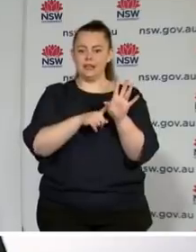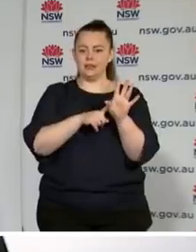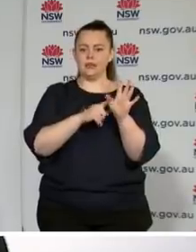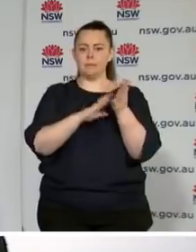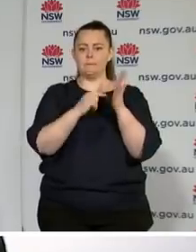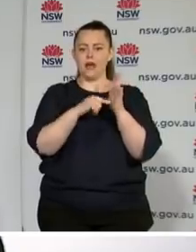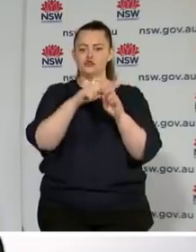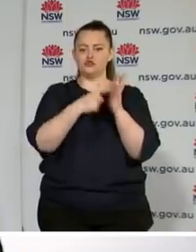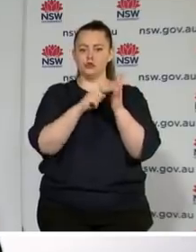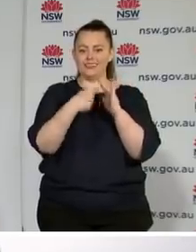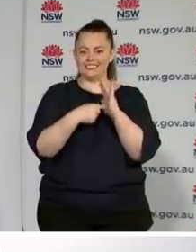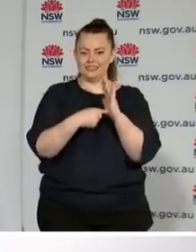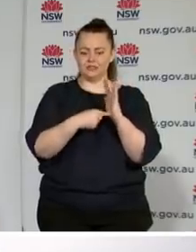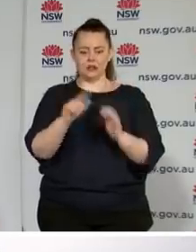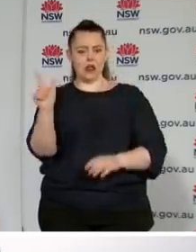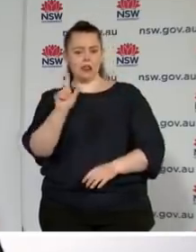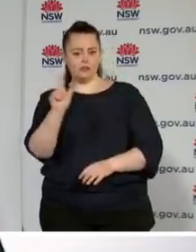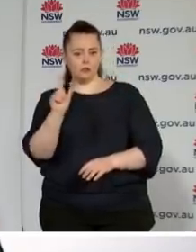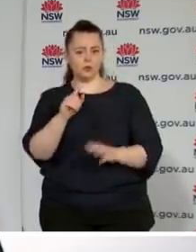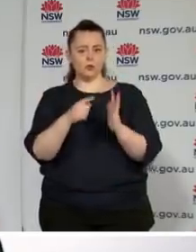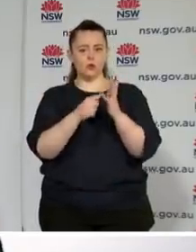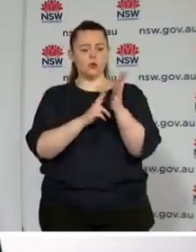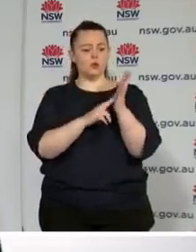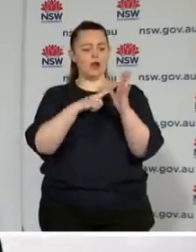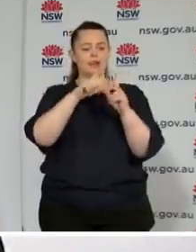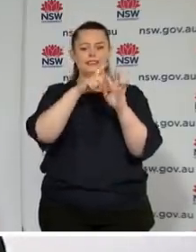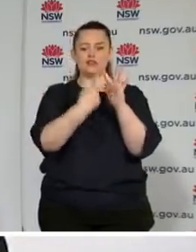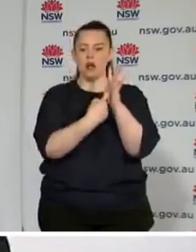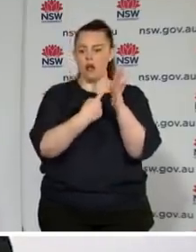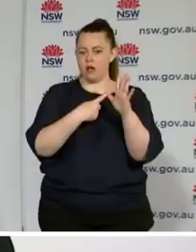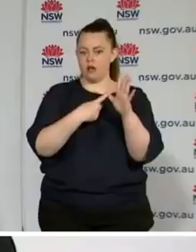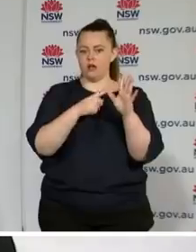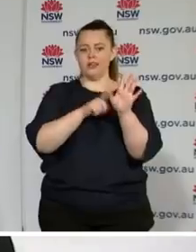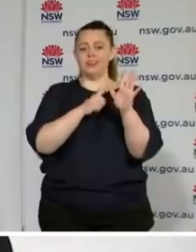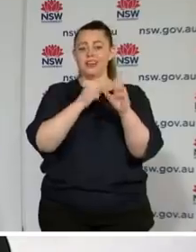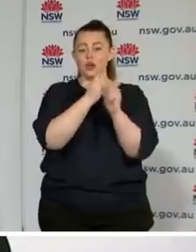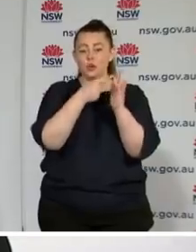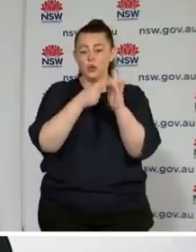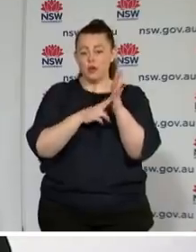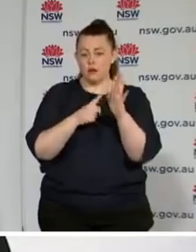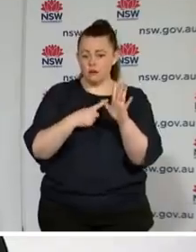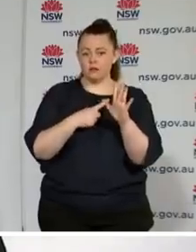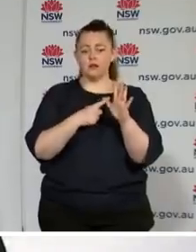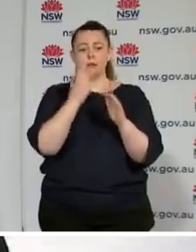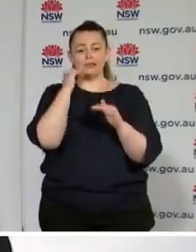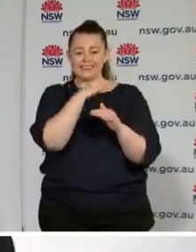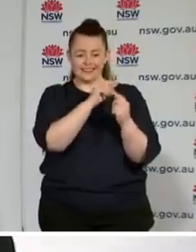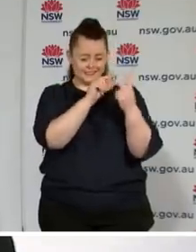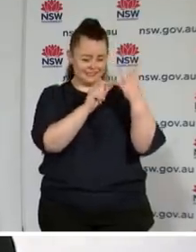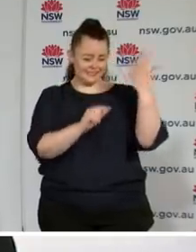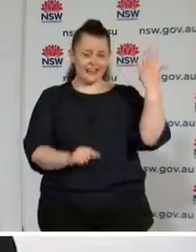Liverpool, Unundera and Yugoona. It is important that everyone presents for testing